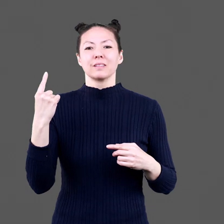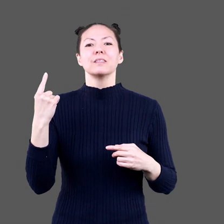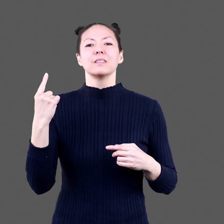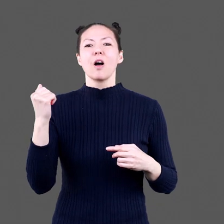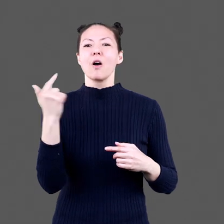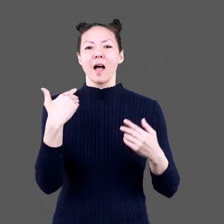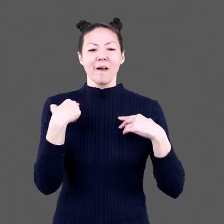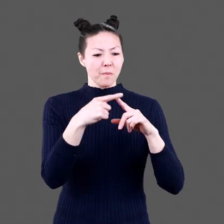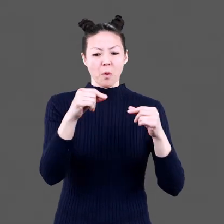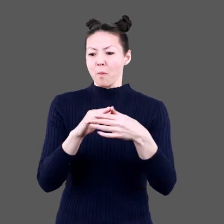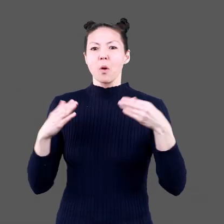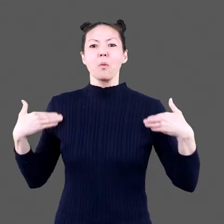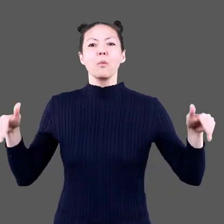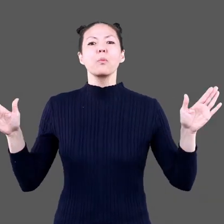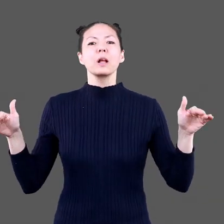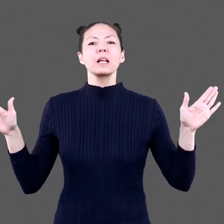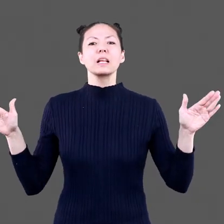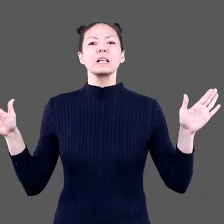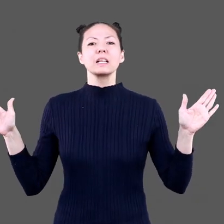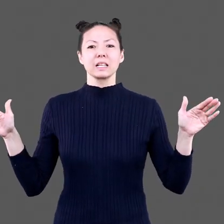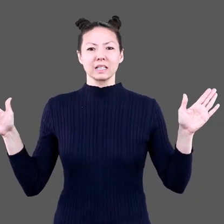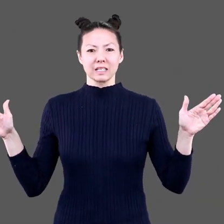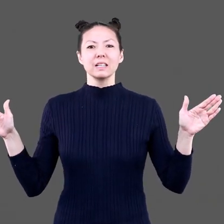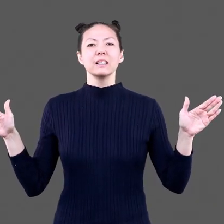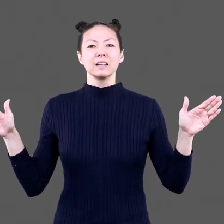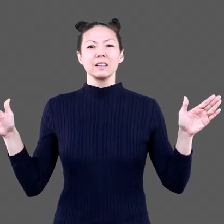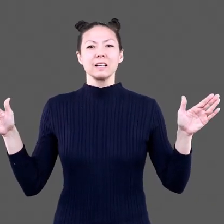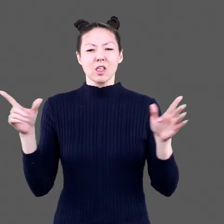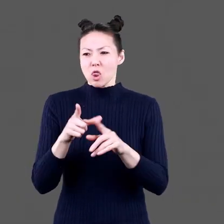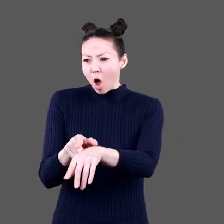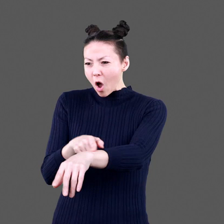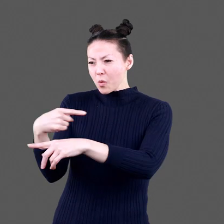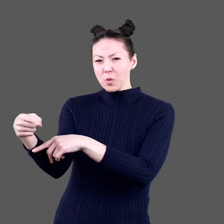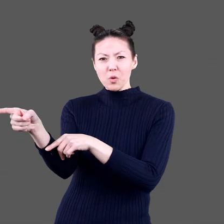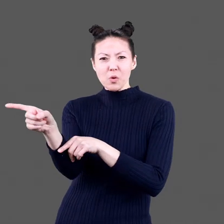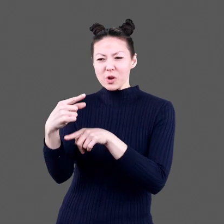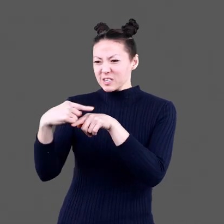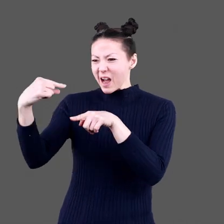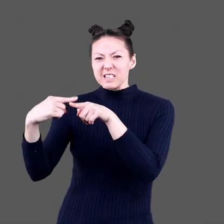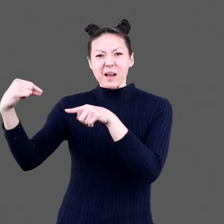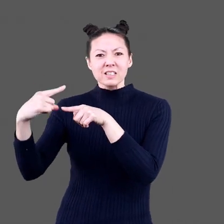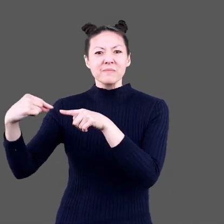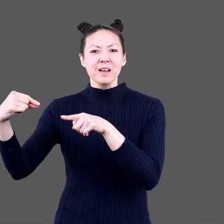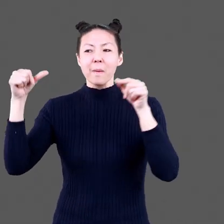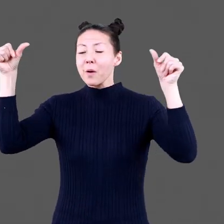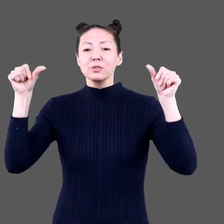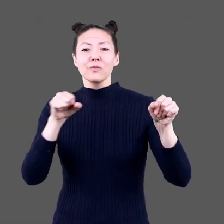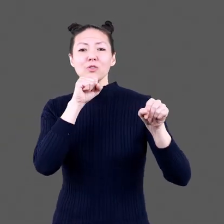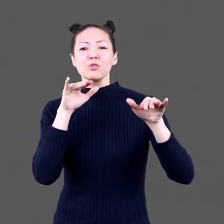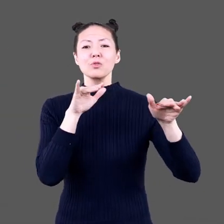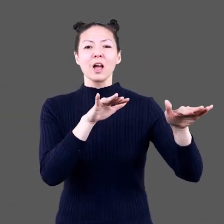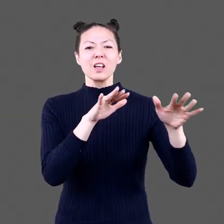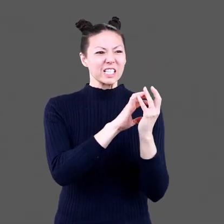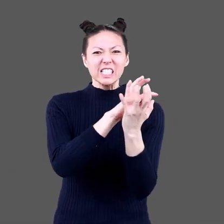yellow one They all have pointed wings, long bodies, and long spiky tails A poster